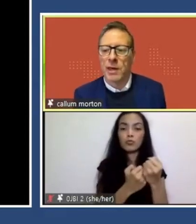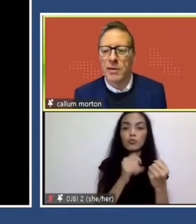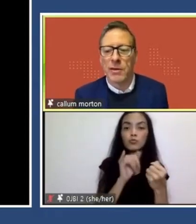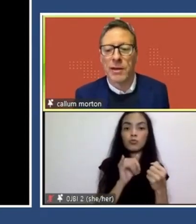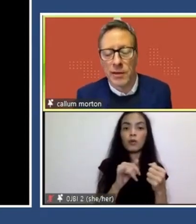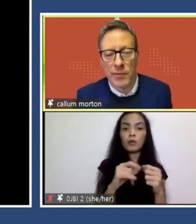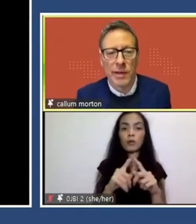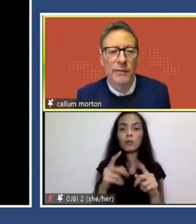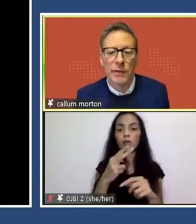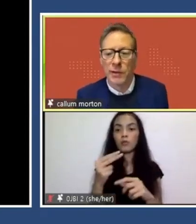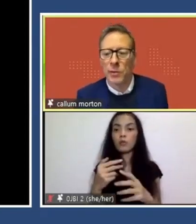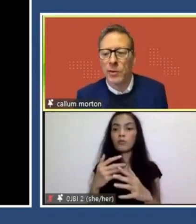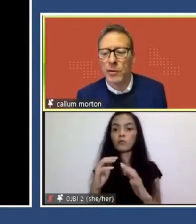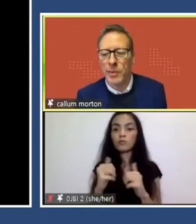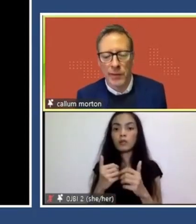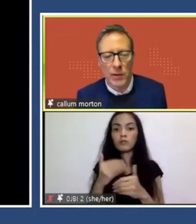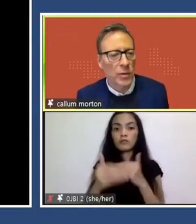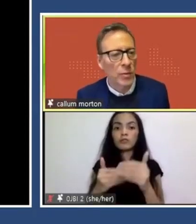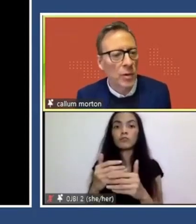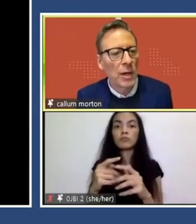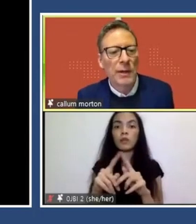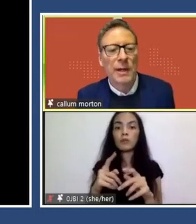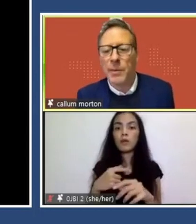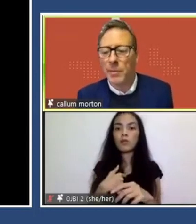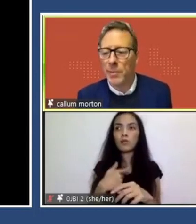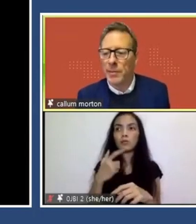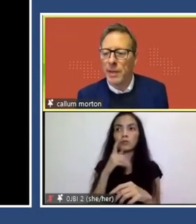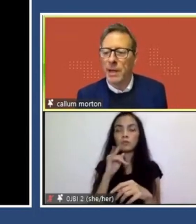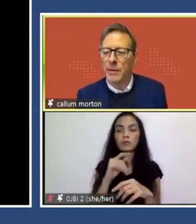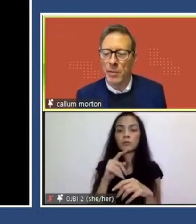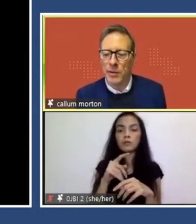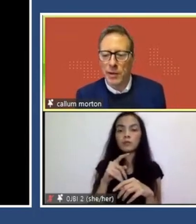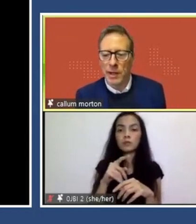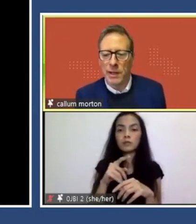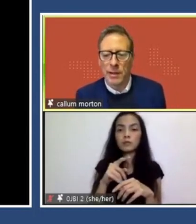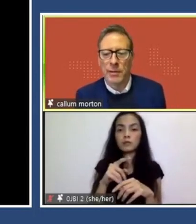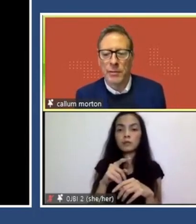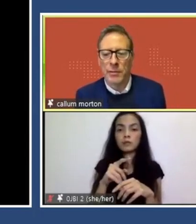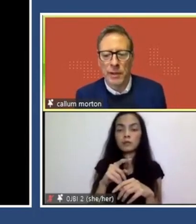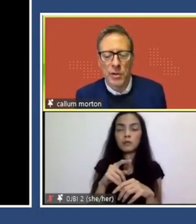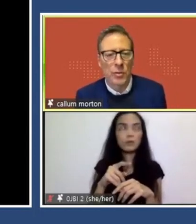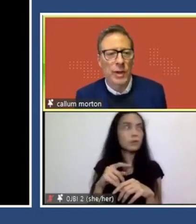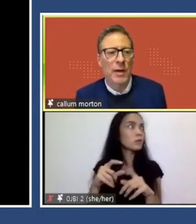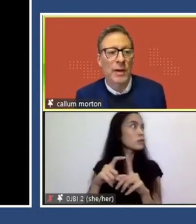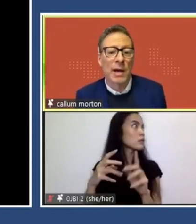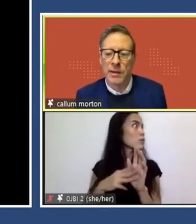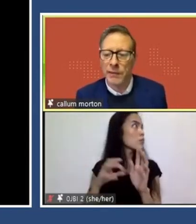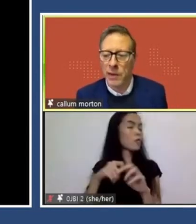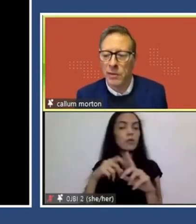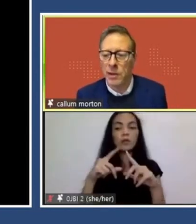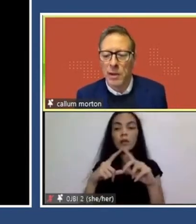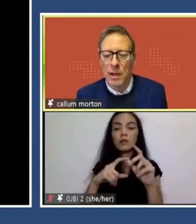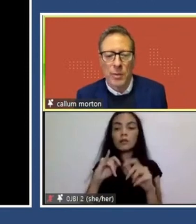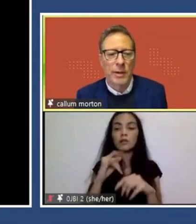and tertiary education sectors receive nothing at all. So there's a bit of a culture war that happens in our democracy and a real issue with